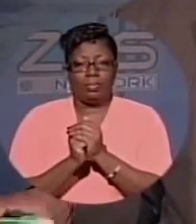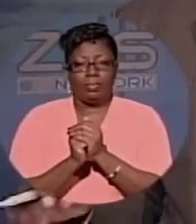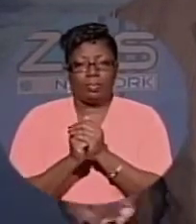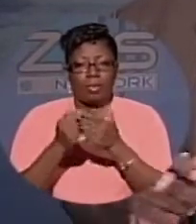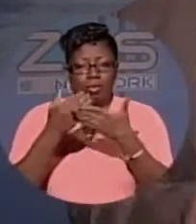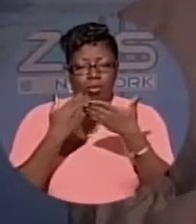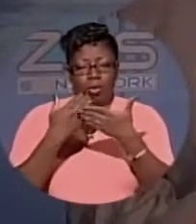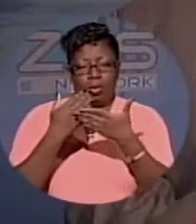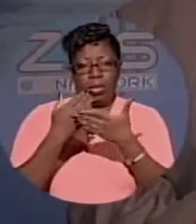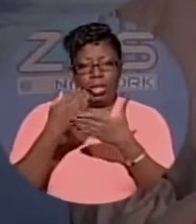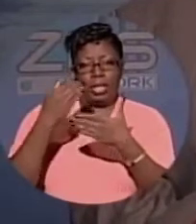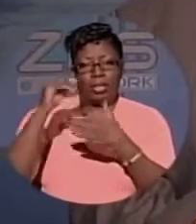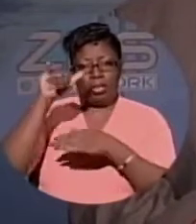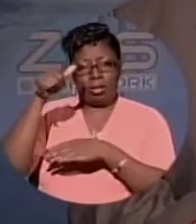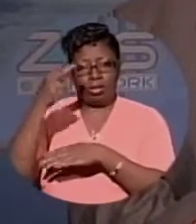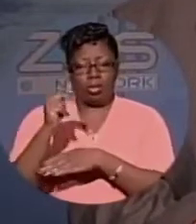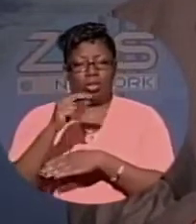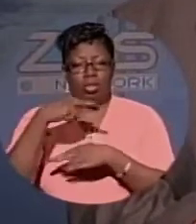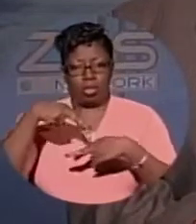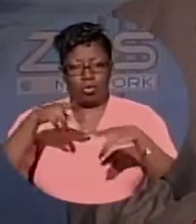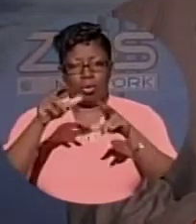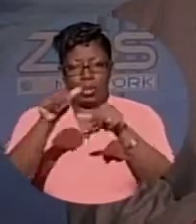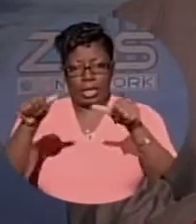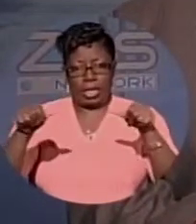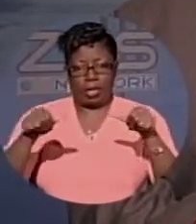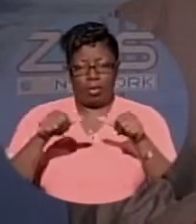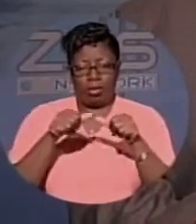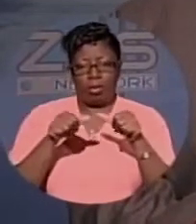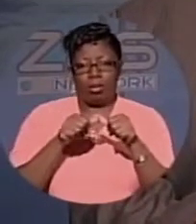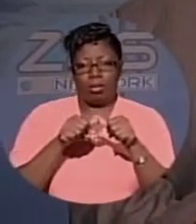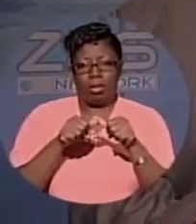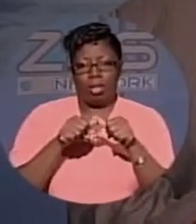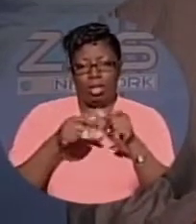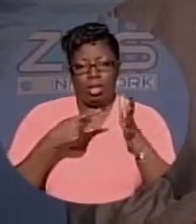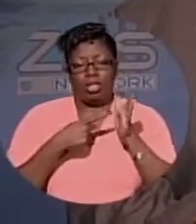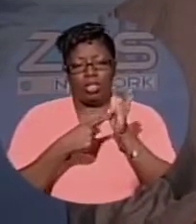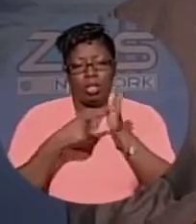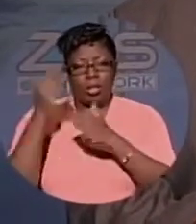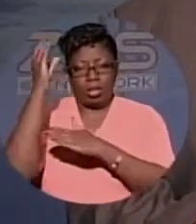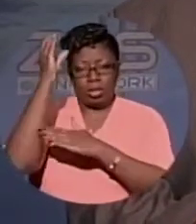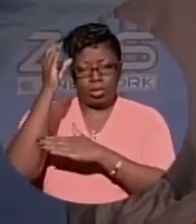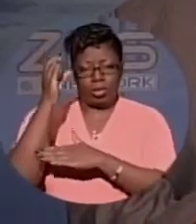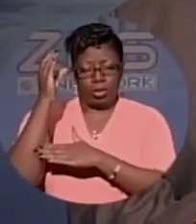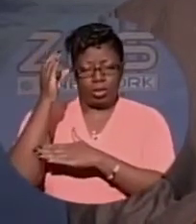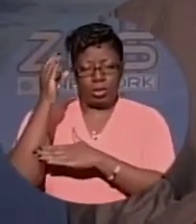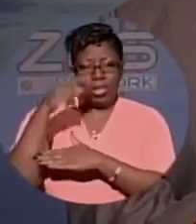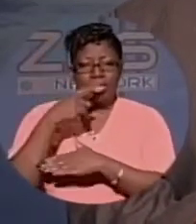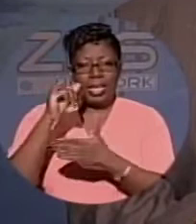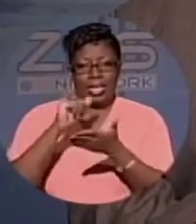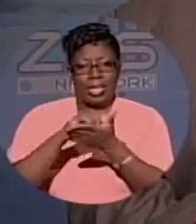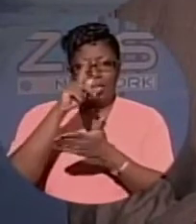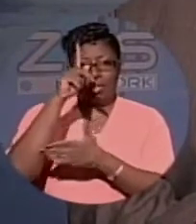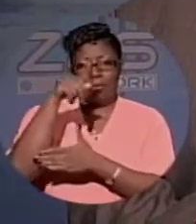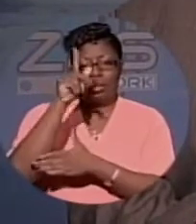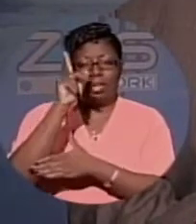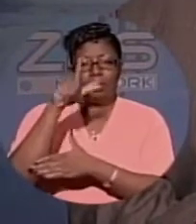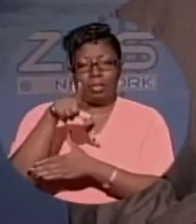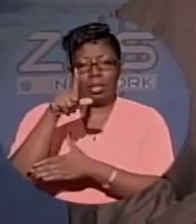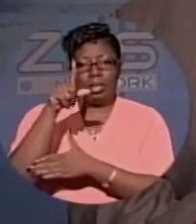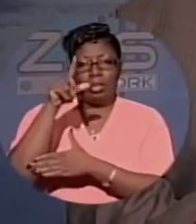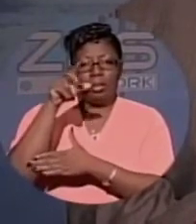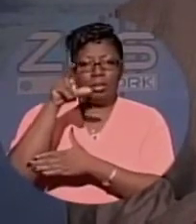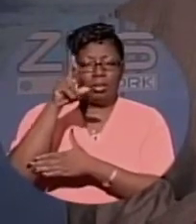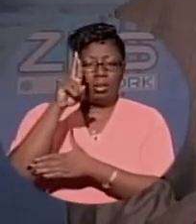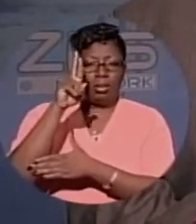area, Foxall MP Fred Mitchell expressed a concern about crime in that community. He feels the PLP's Urban Renewal 2.0 is one of the